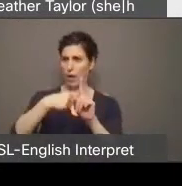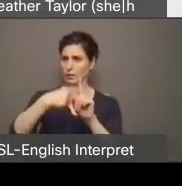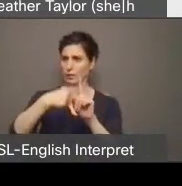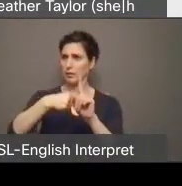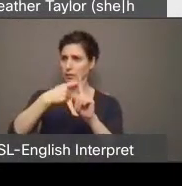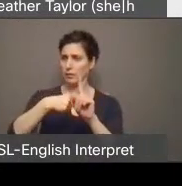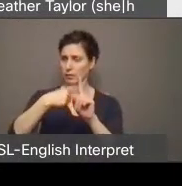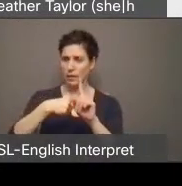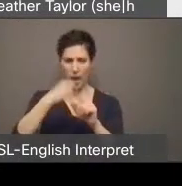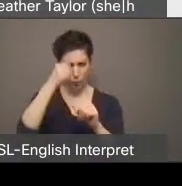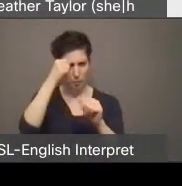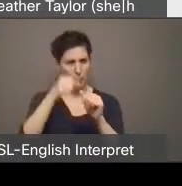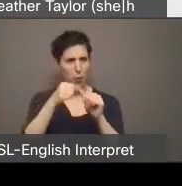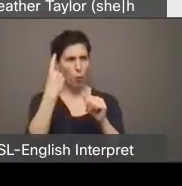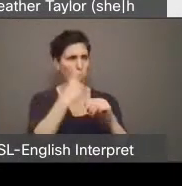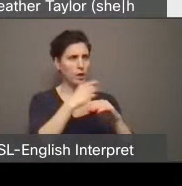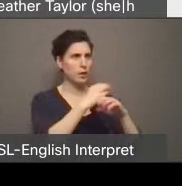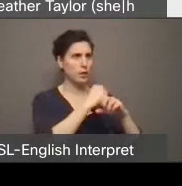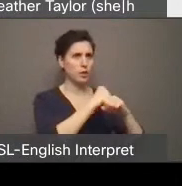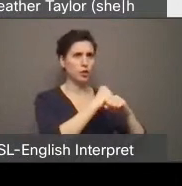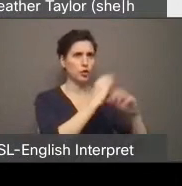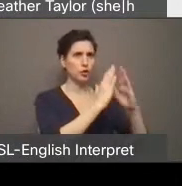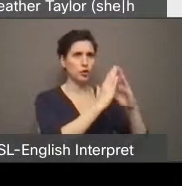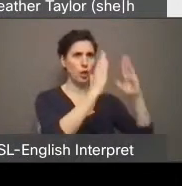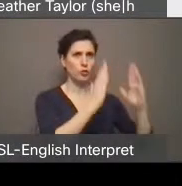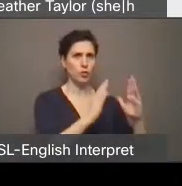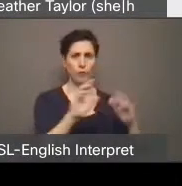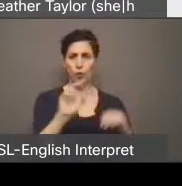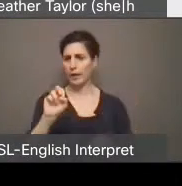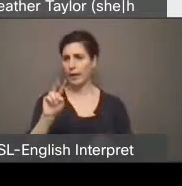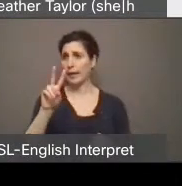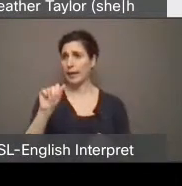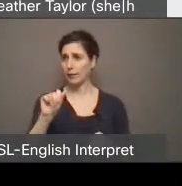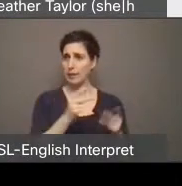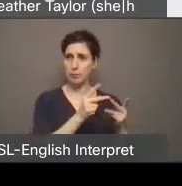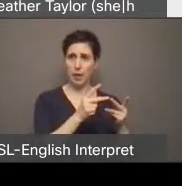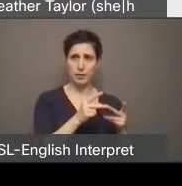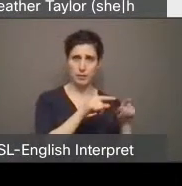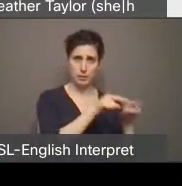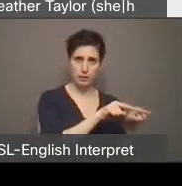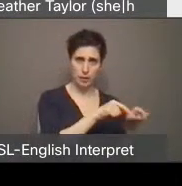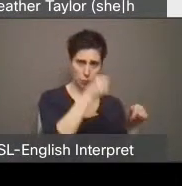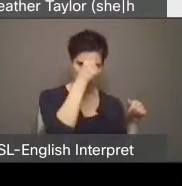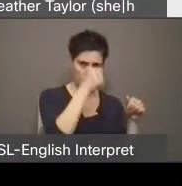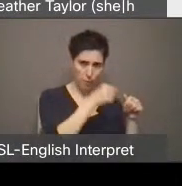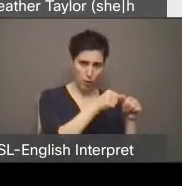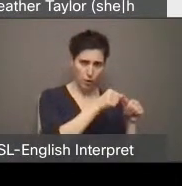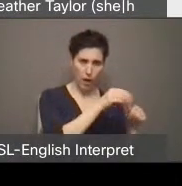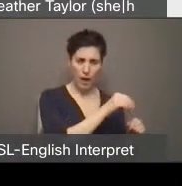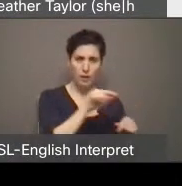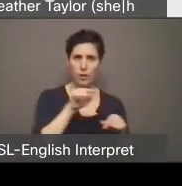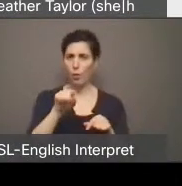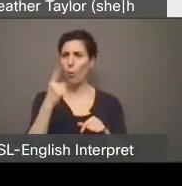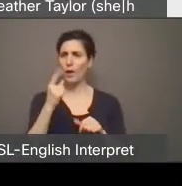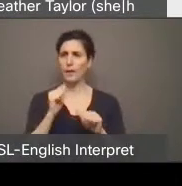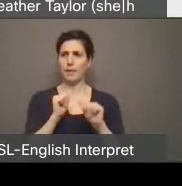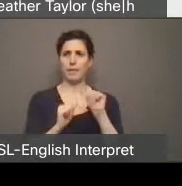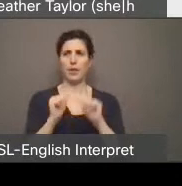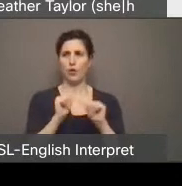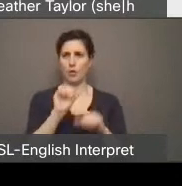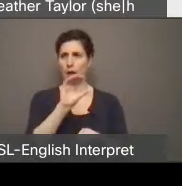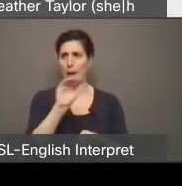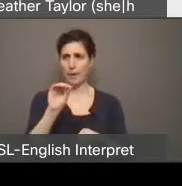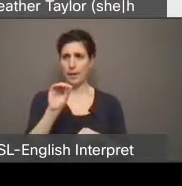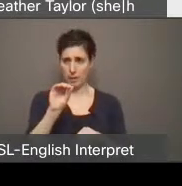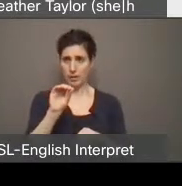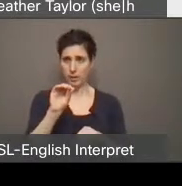shelter for Eva's place. As well as, um, clay and paper theater where the tenants and